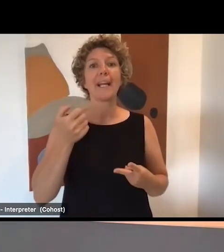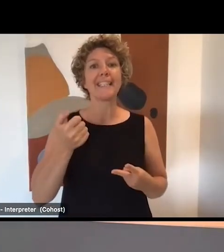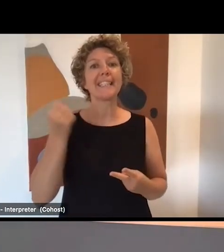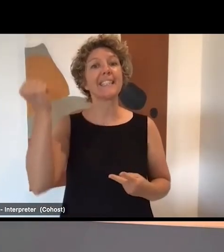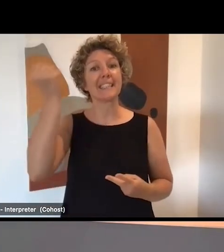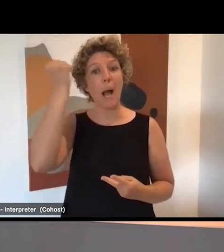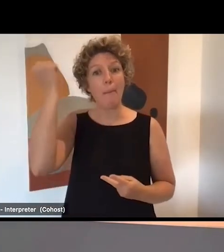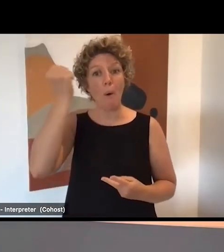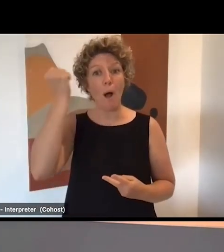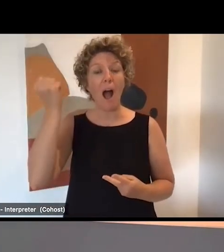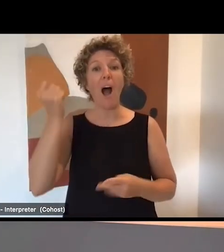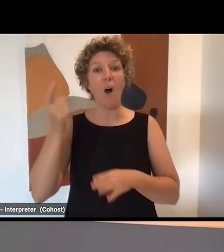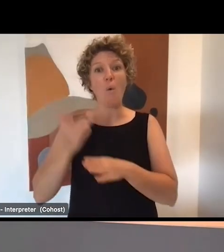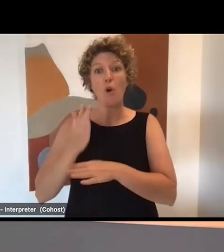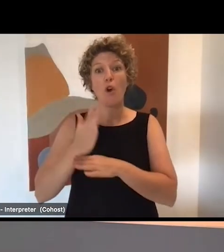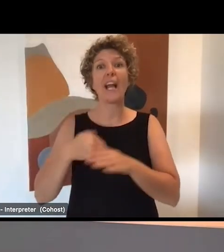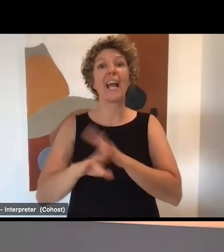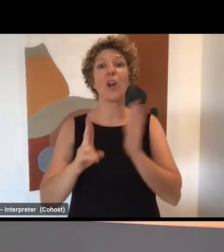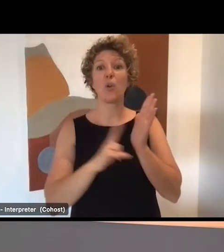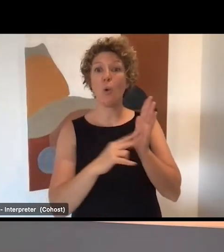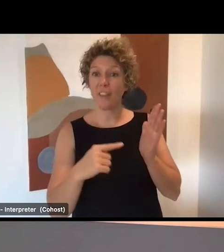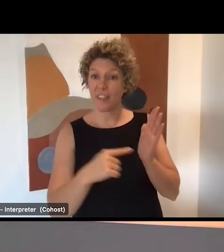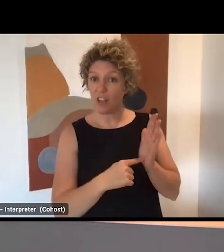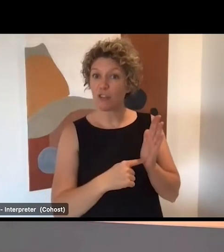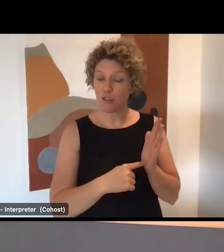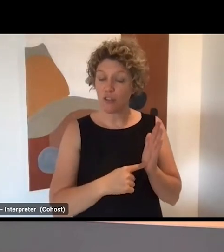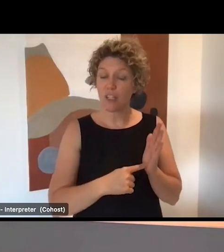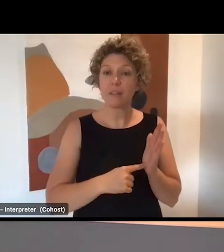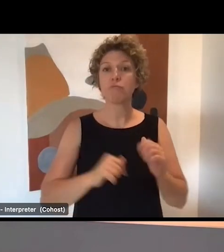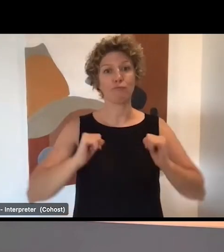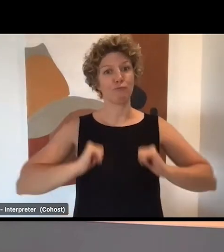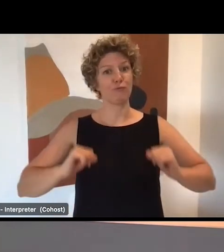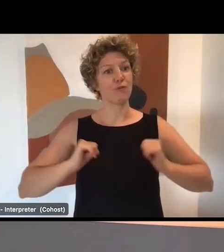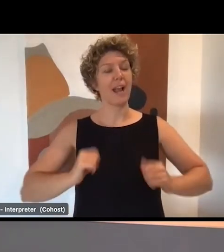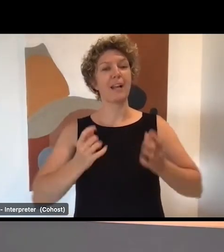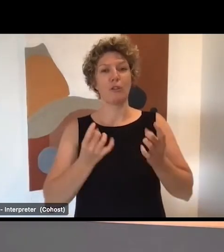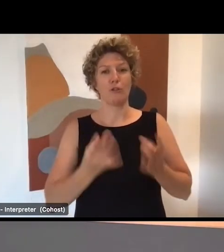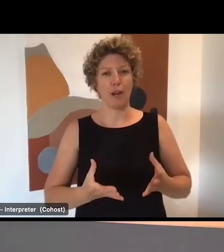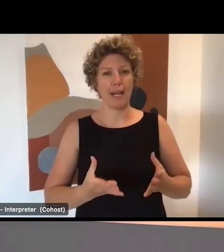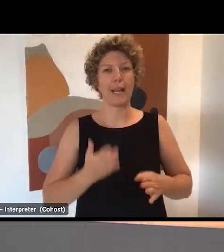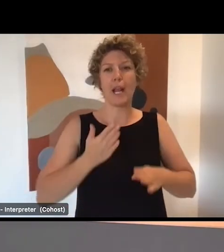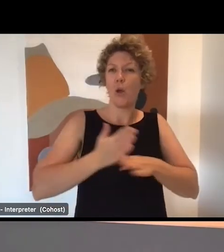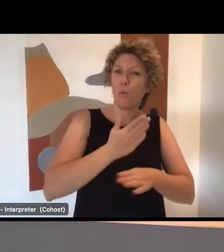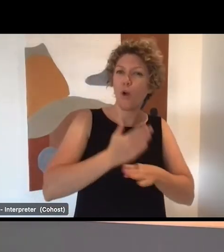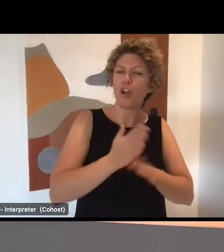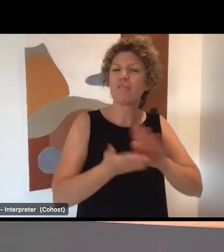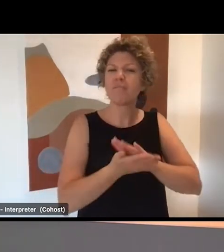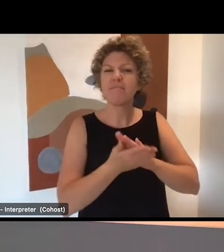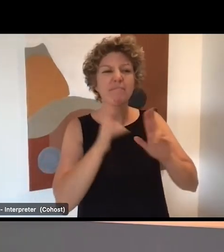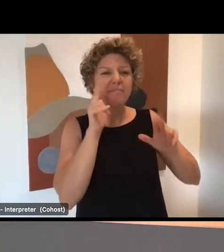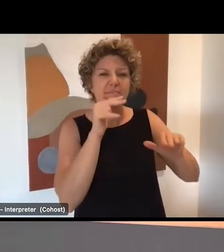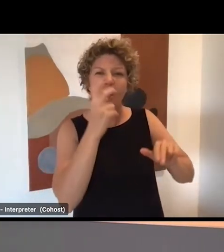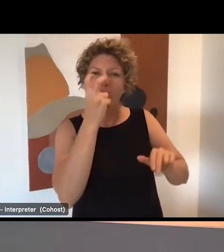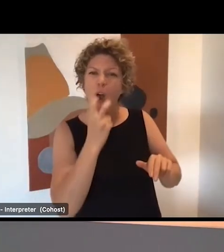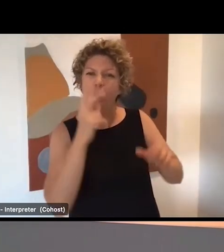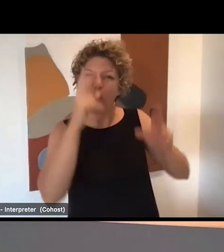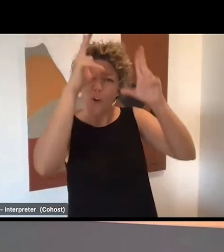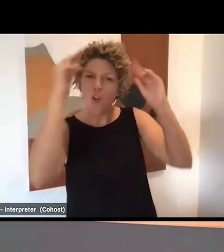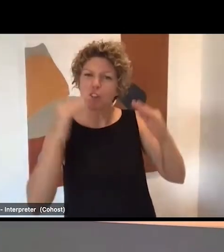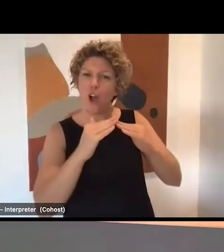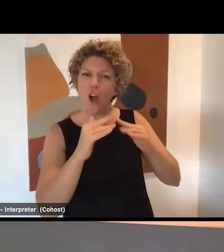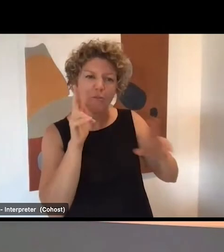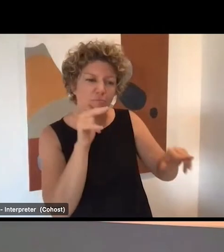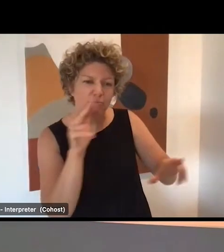workers in Northern Territory, and they're completing the required training in Australia while working in aged care facilities. So these are